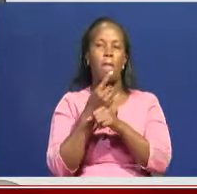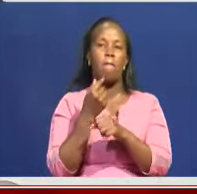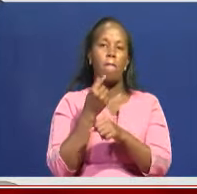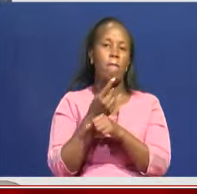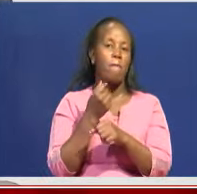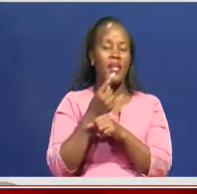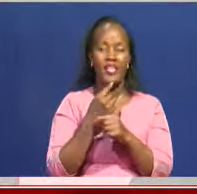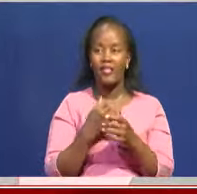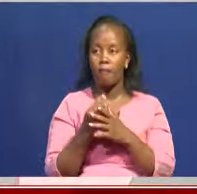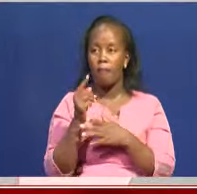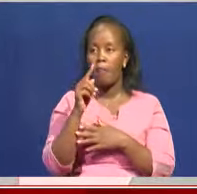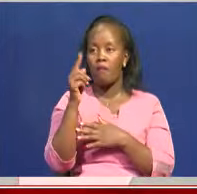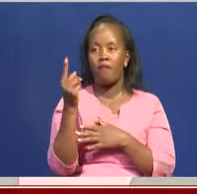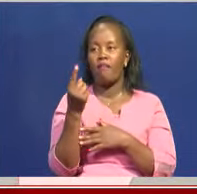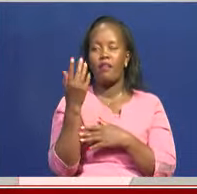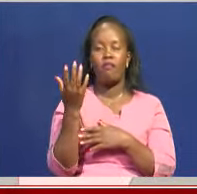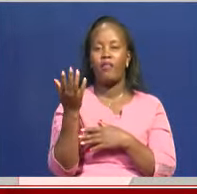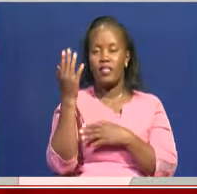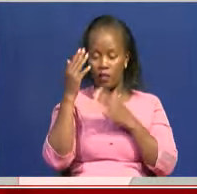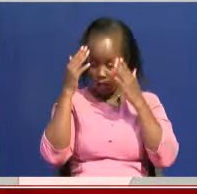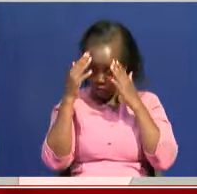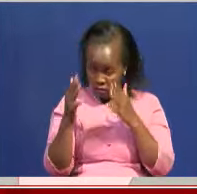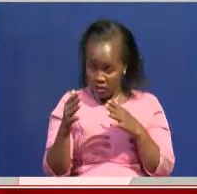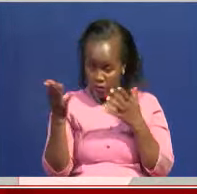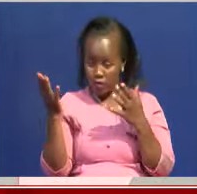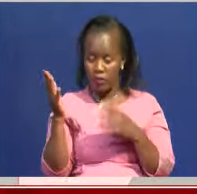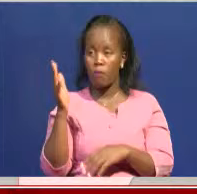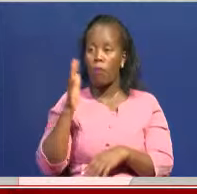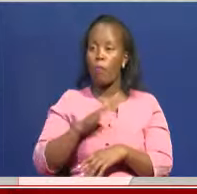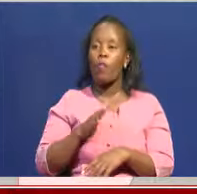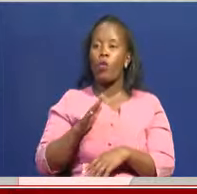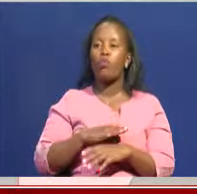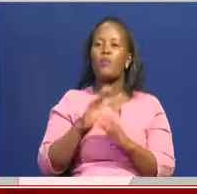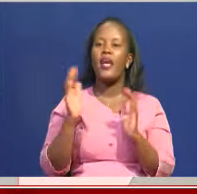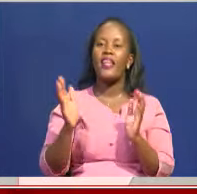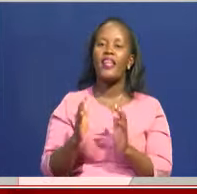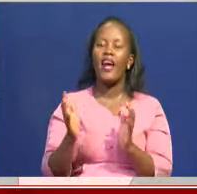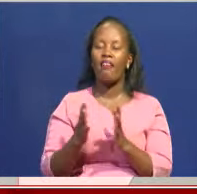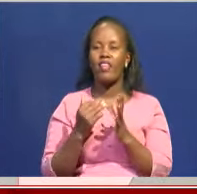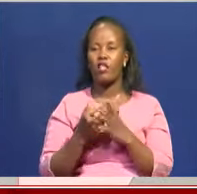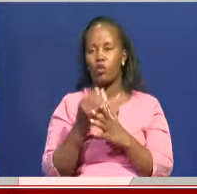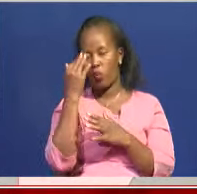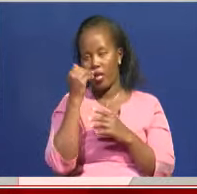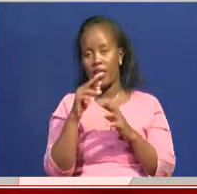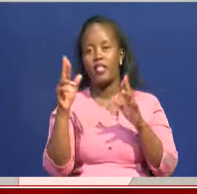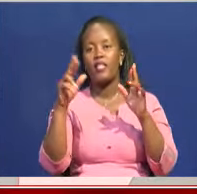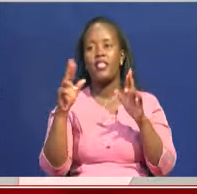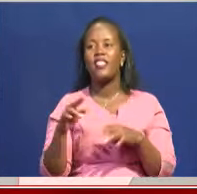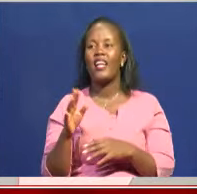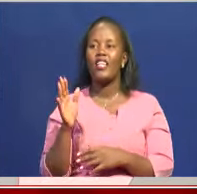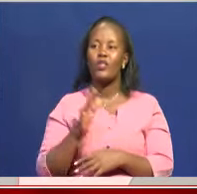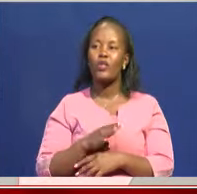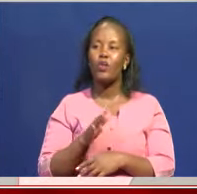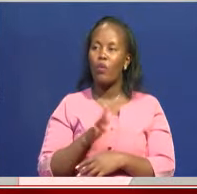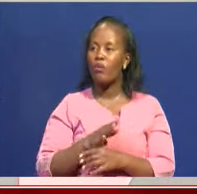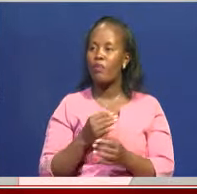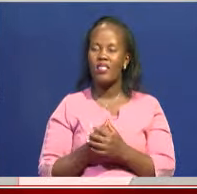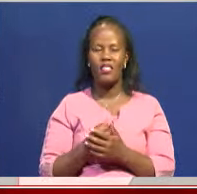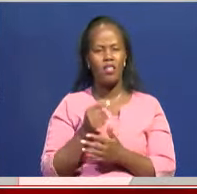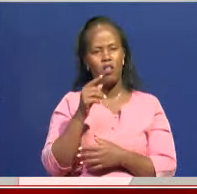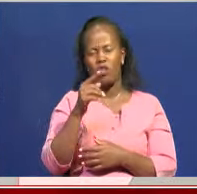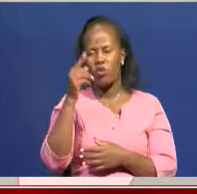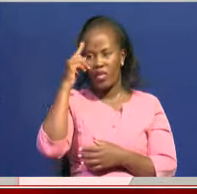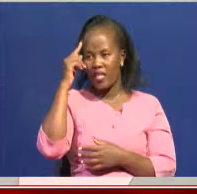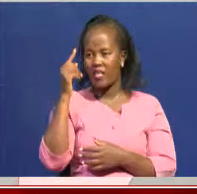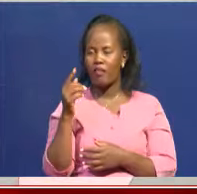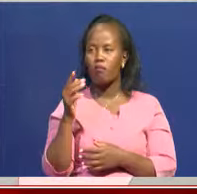want us very quickly to switch to Women Affairs because International Women's Day is coming. A youthful woman from a minority